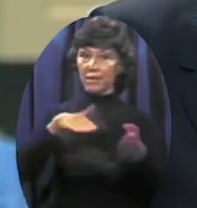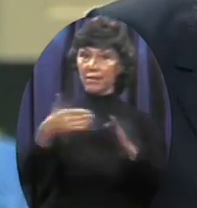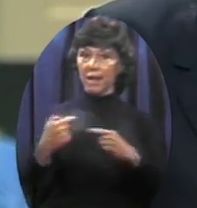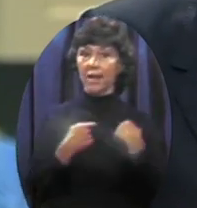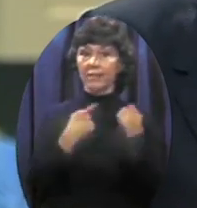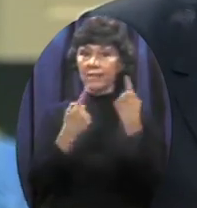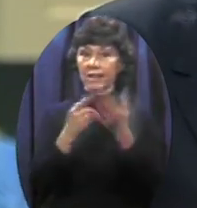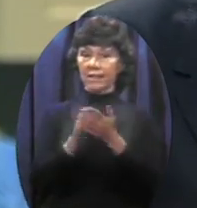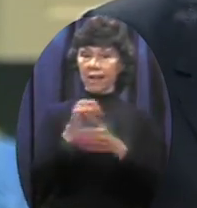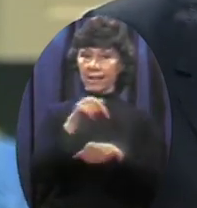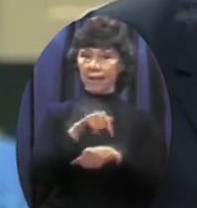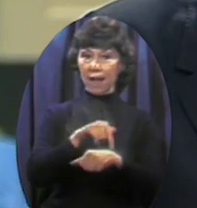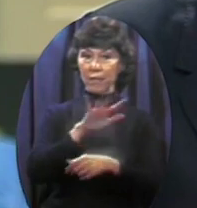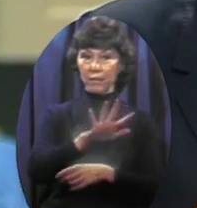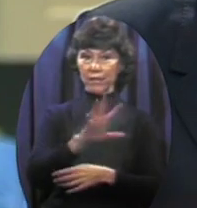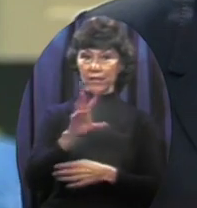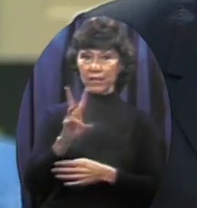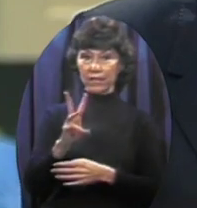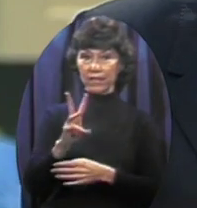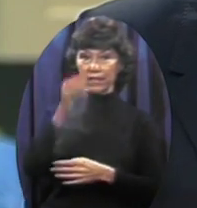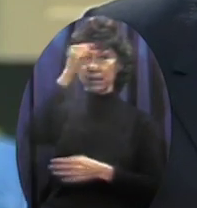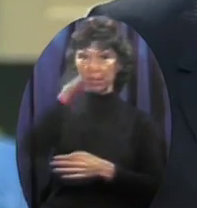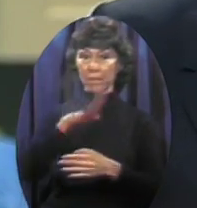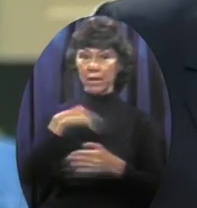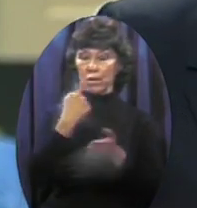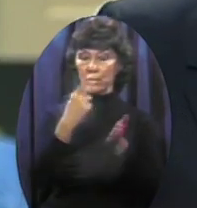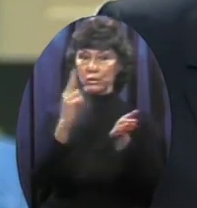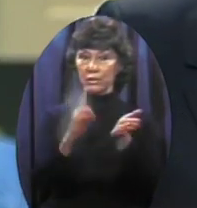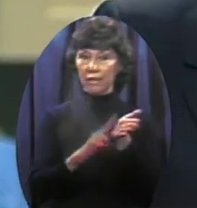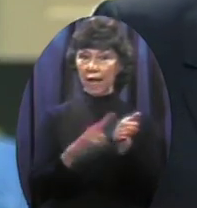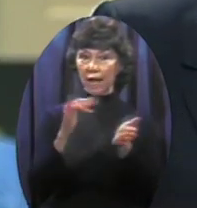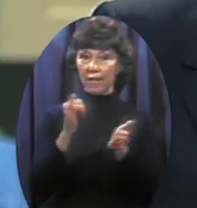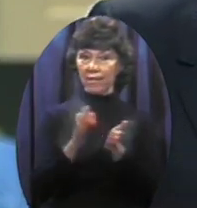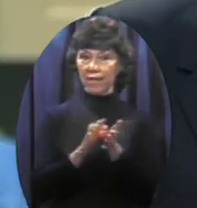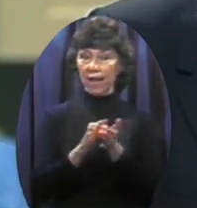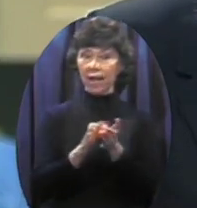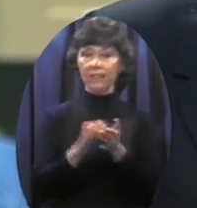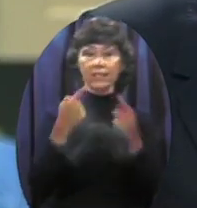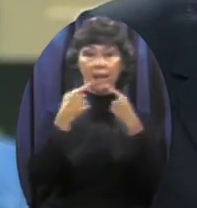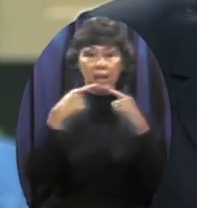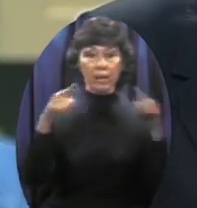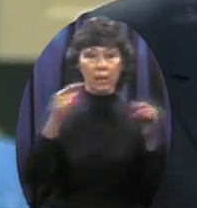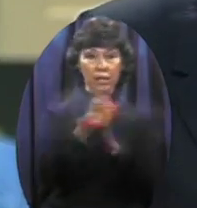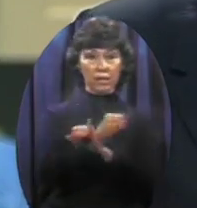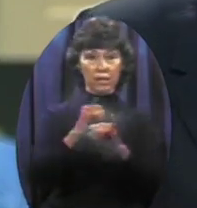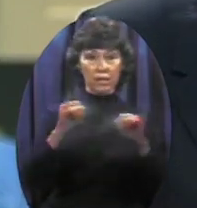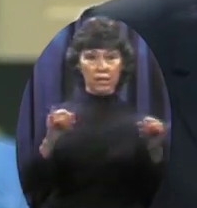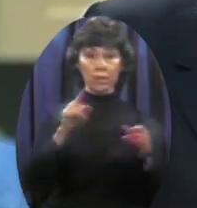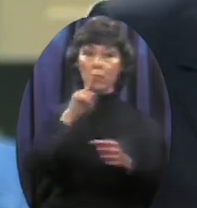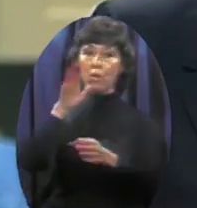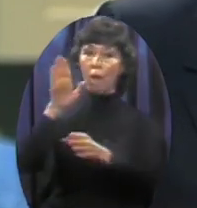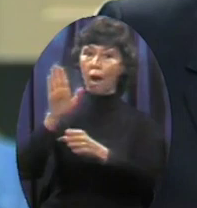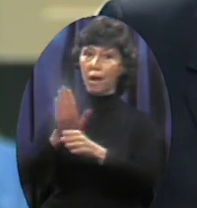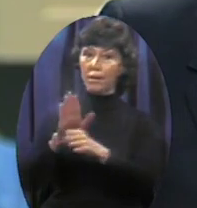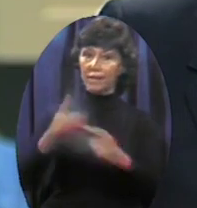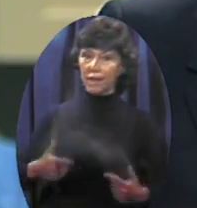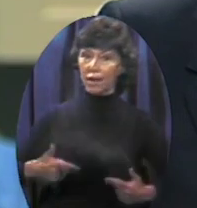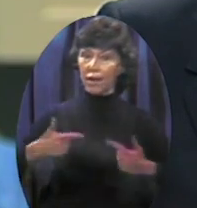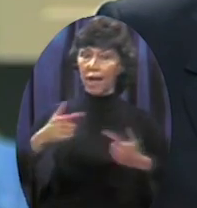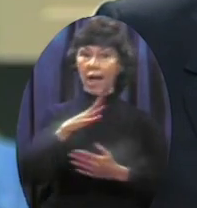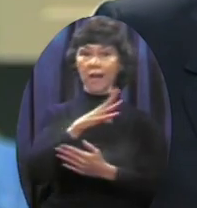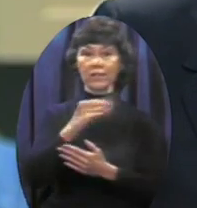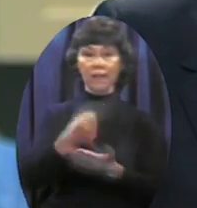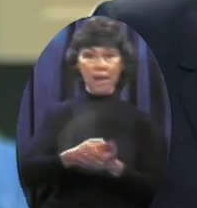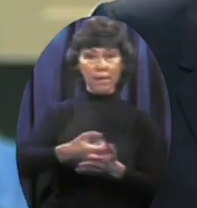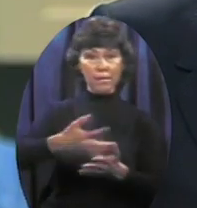Of the 56 who signed the Declaration of Independence pledging mutually to each other their lives and fortunes and sacred honor,